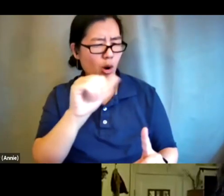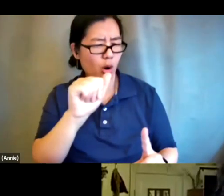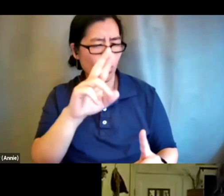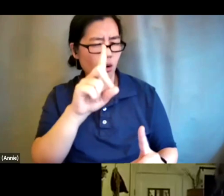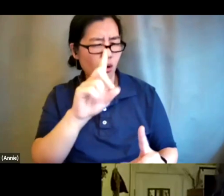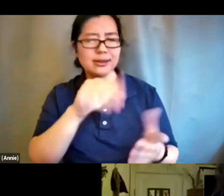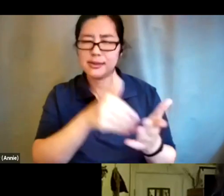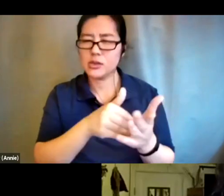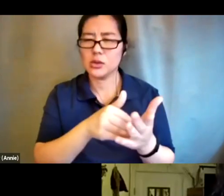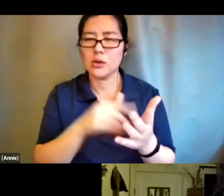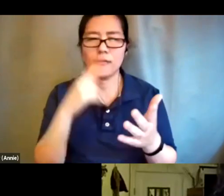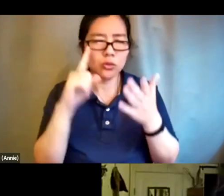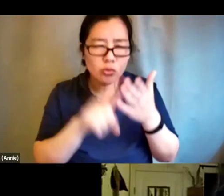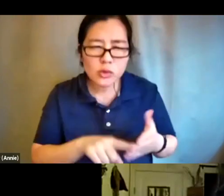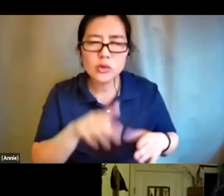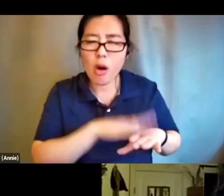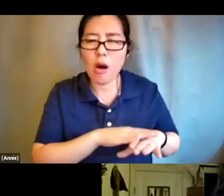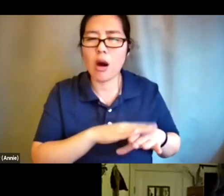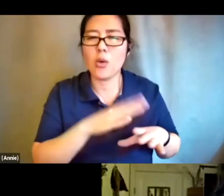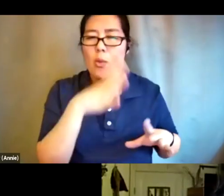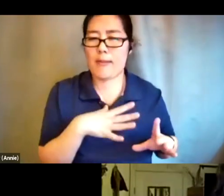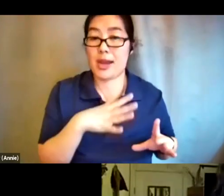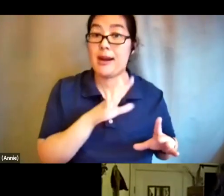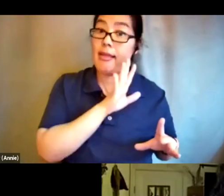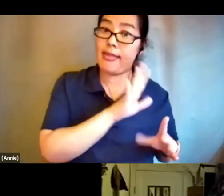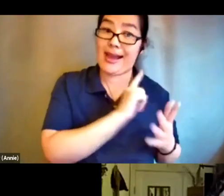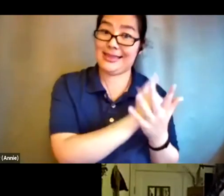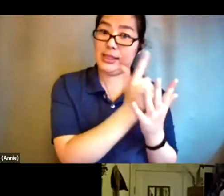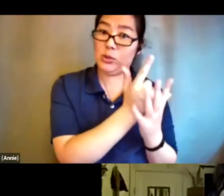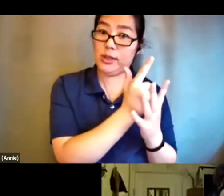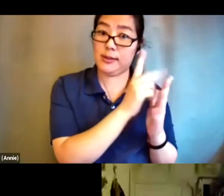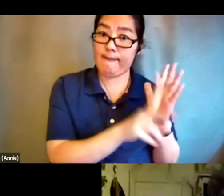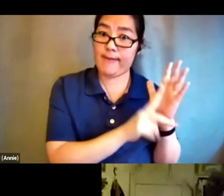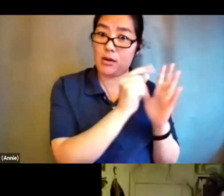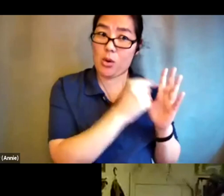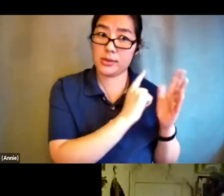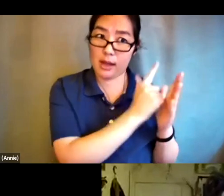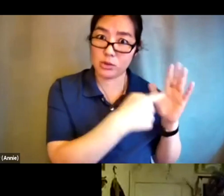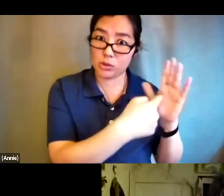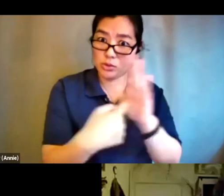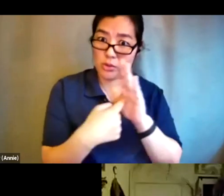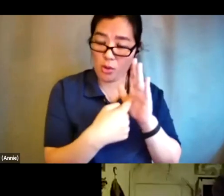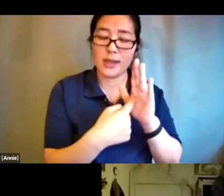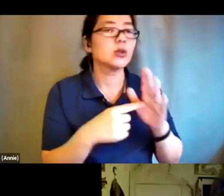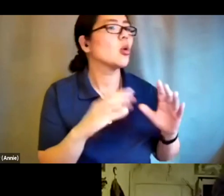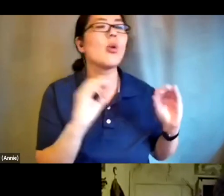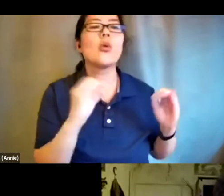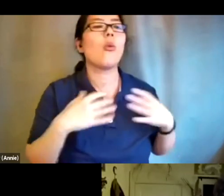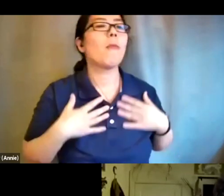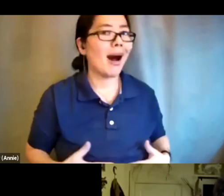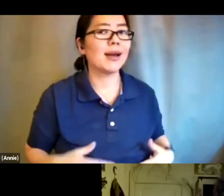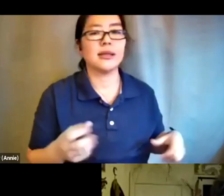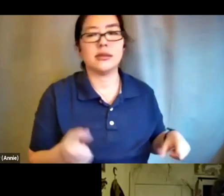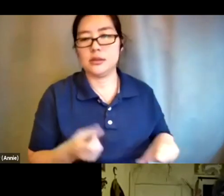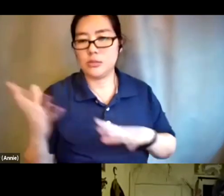and that series is called no body is disposable and so it's kind of like nobody is disposable no body is